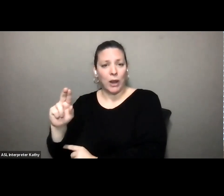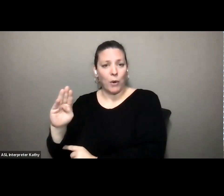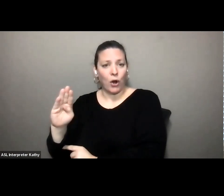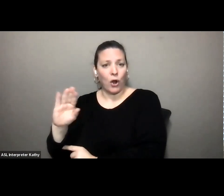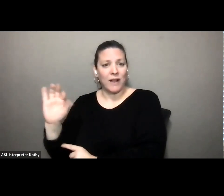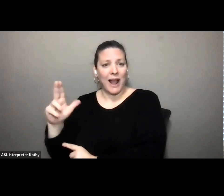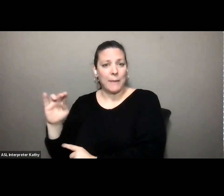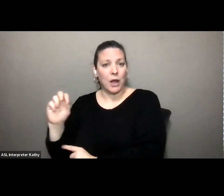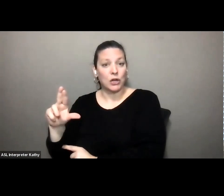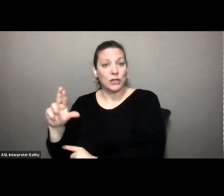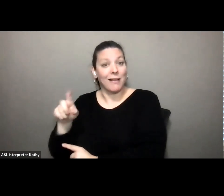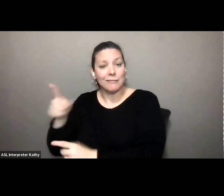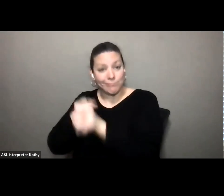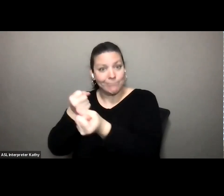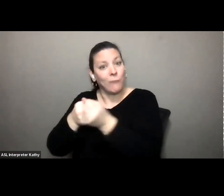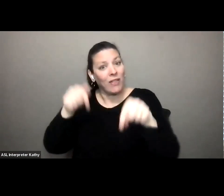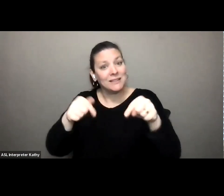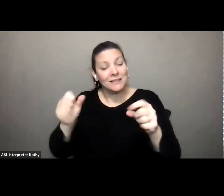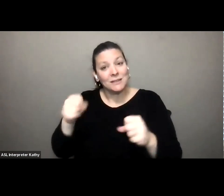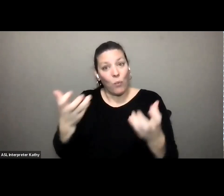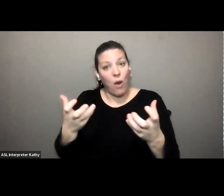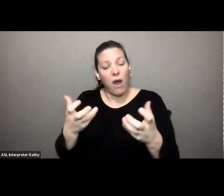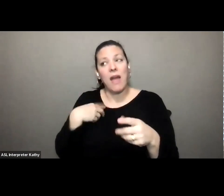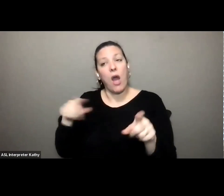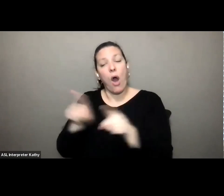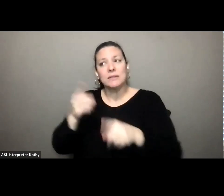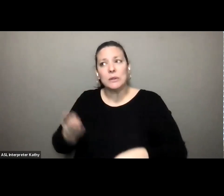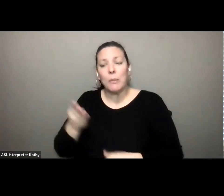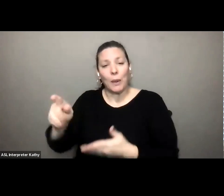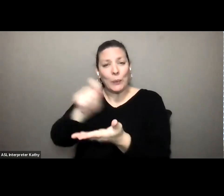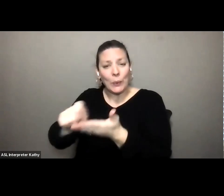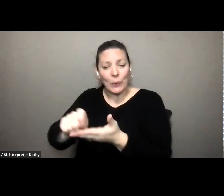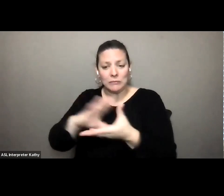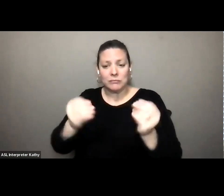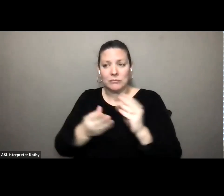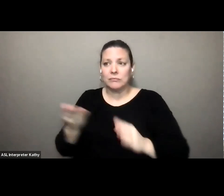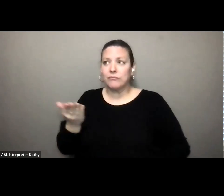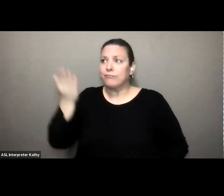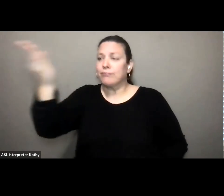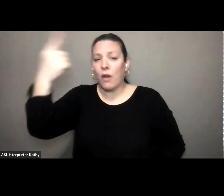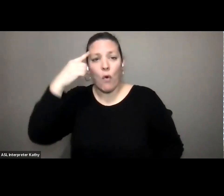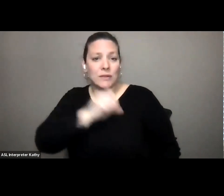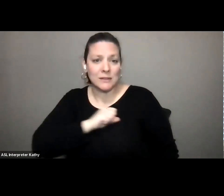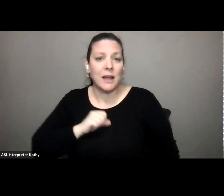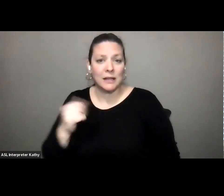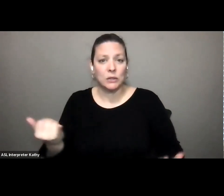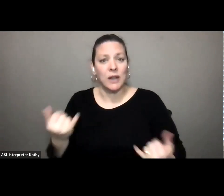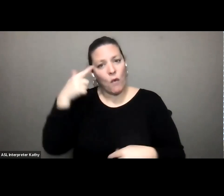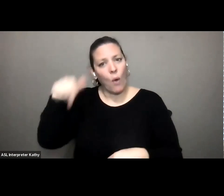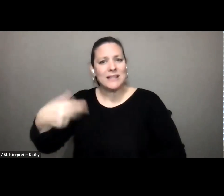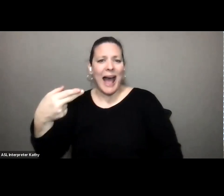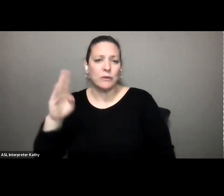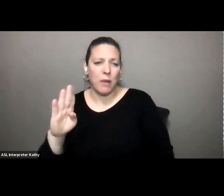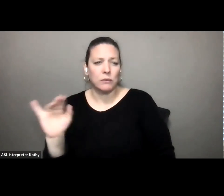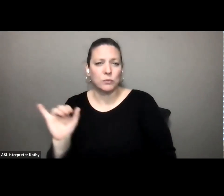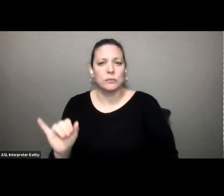tremendous supporter of this initiative and who also submitted written testimony today to the senate as well so we have